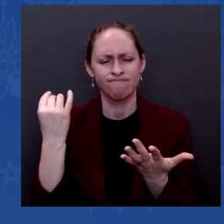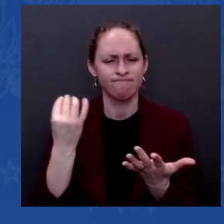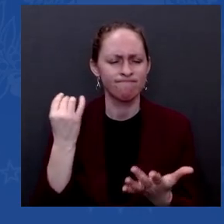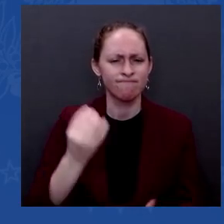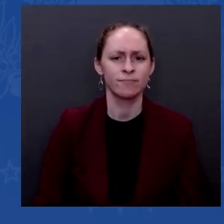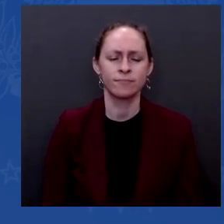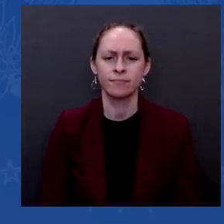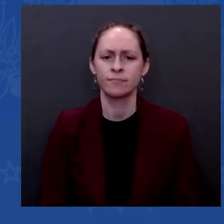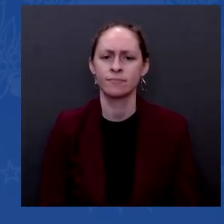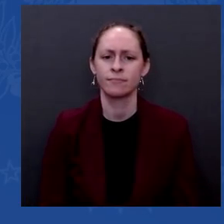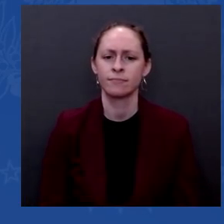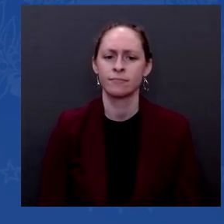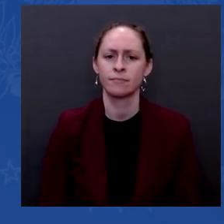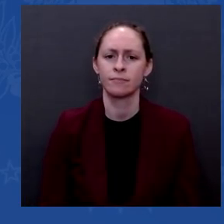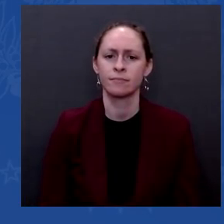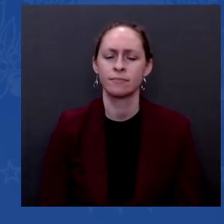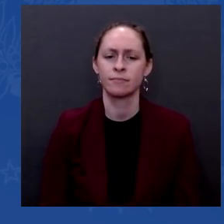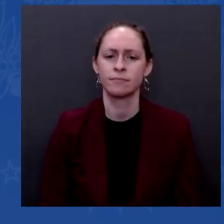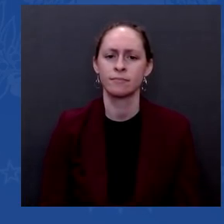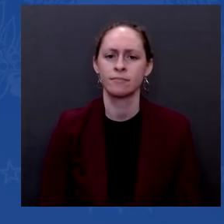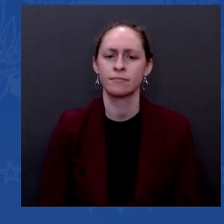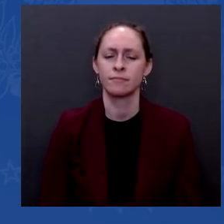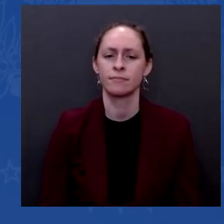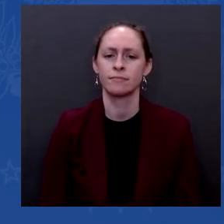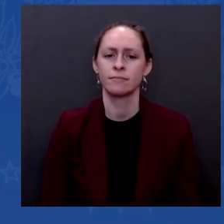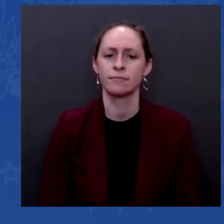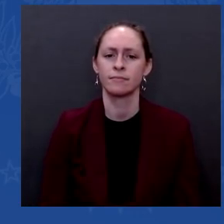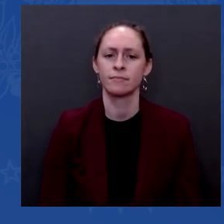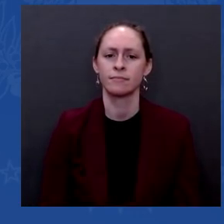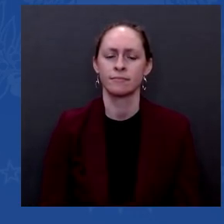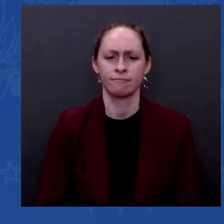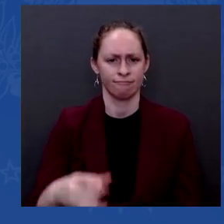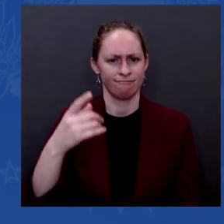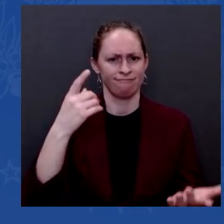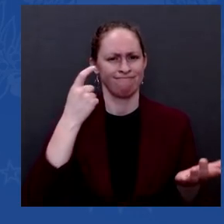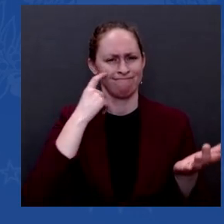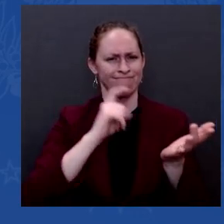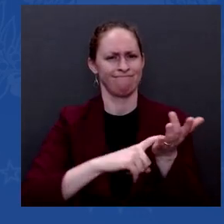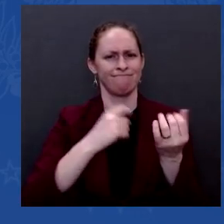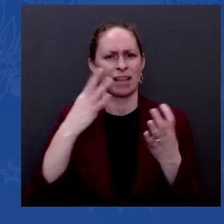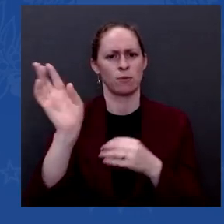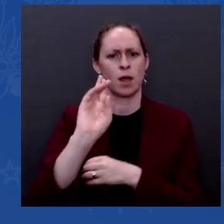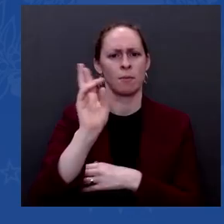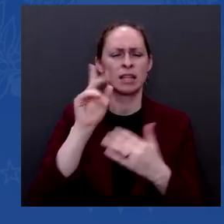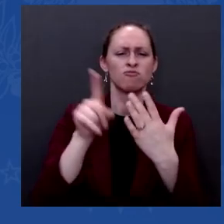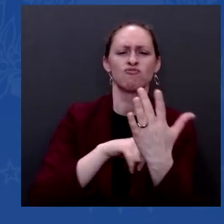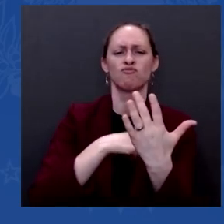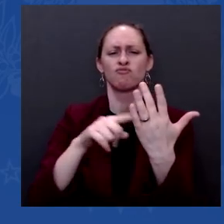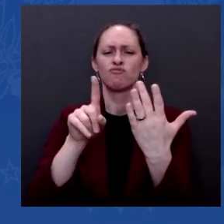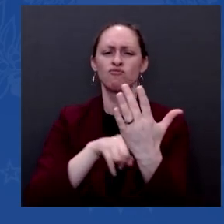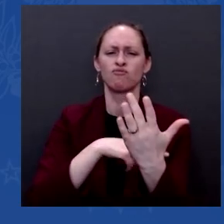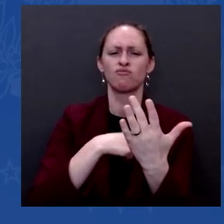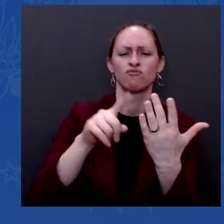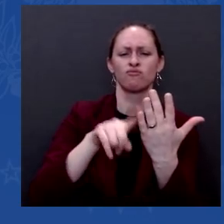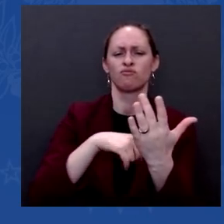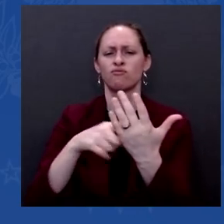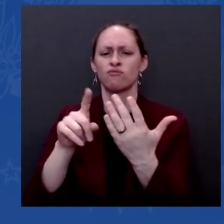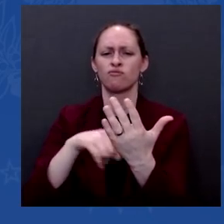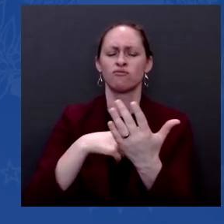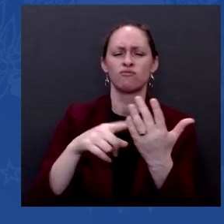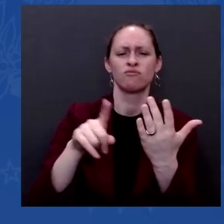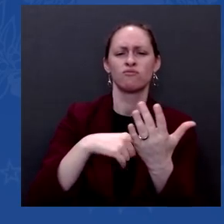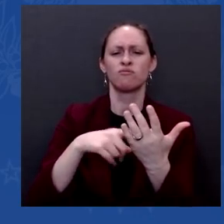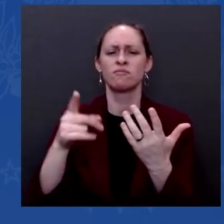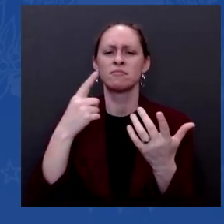Democrats, allowing them to stay closed in the midterms next year. And, you know, obviously, that issue has a lot of